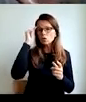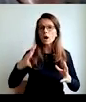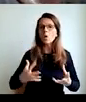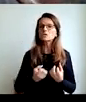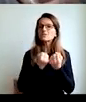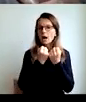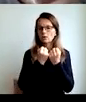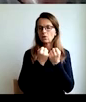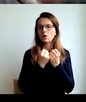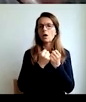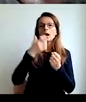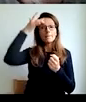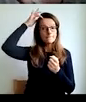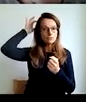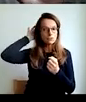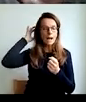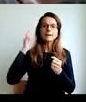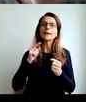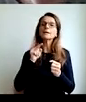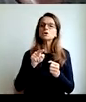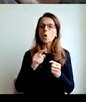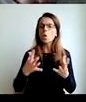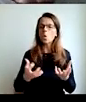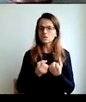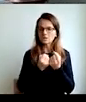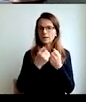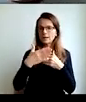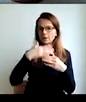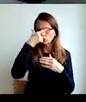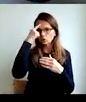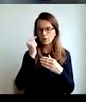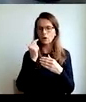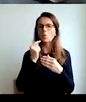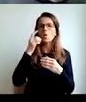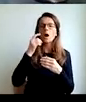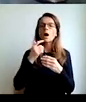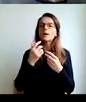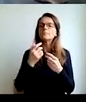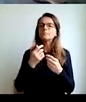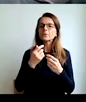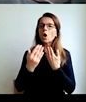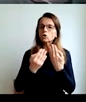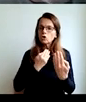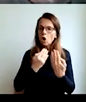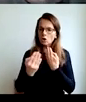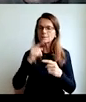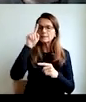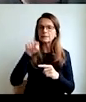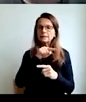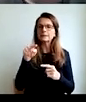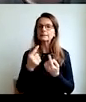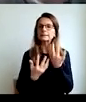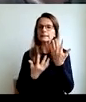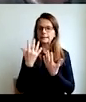But not created people. Human brain were created through the game, play, and